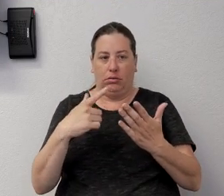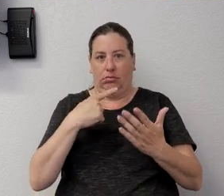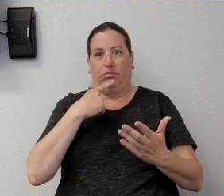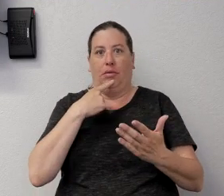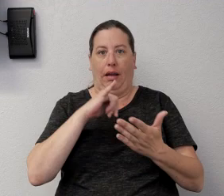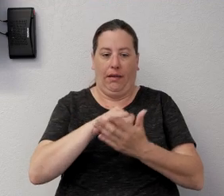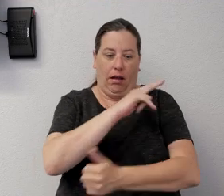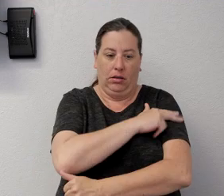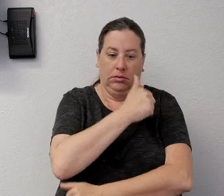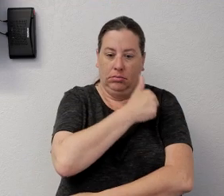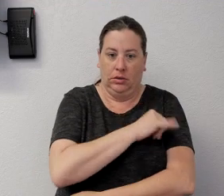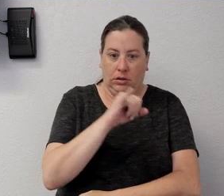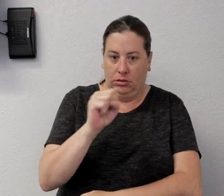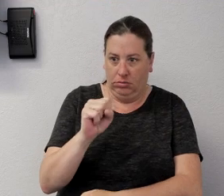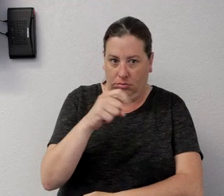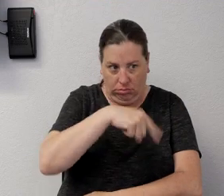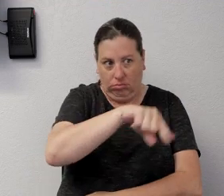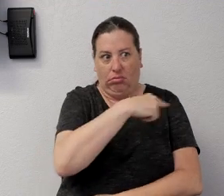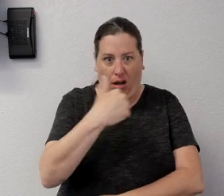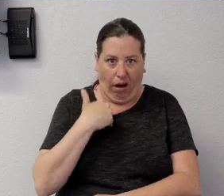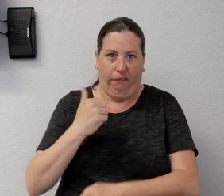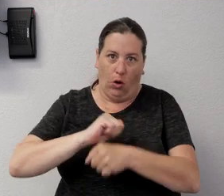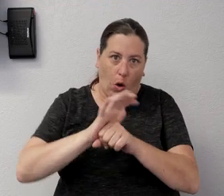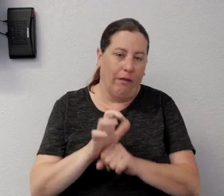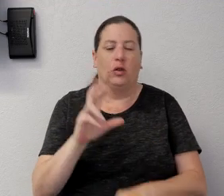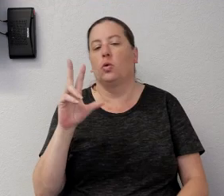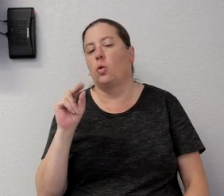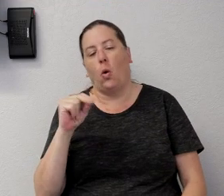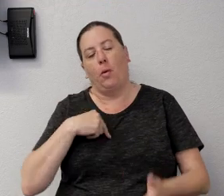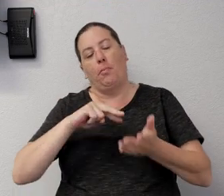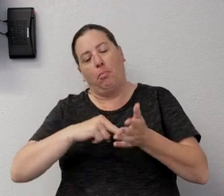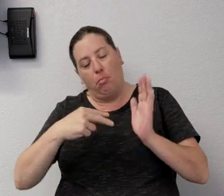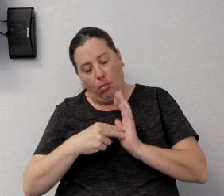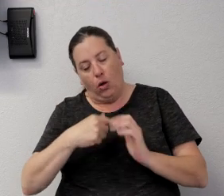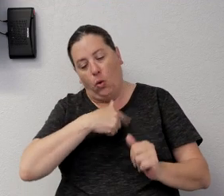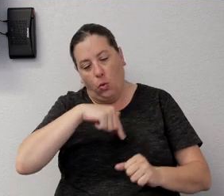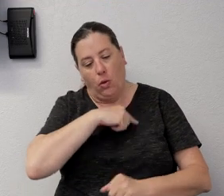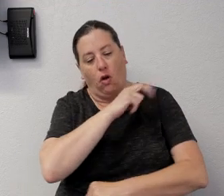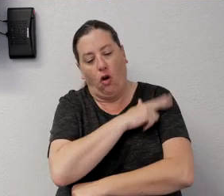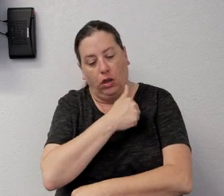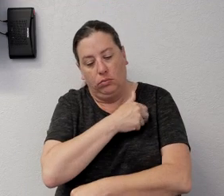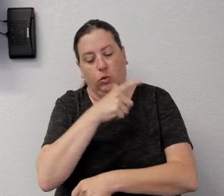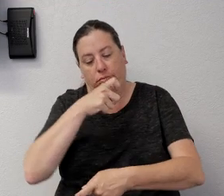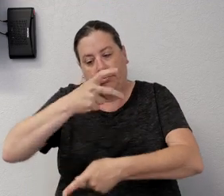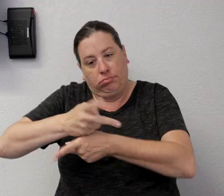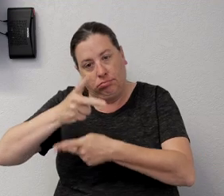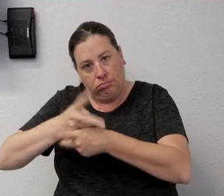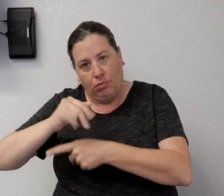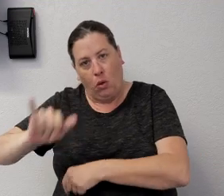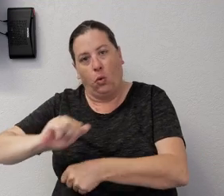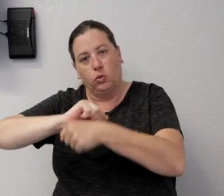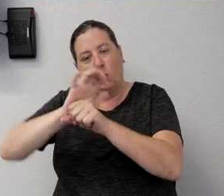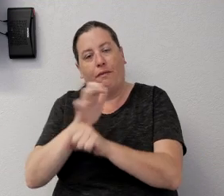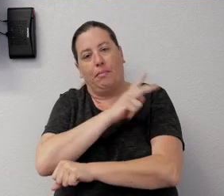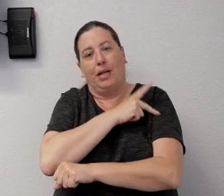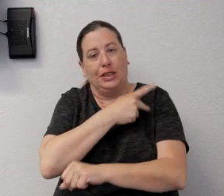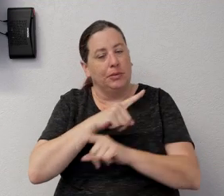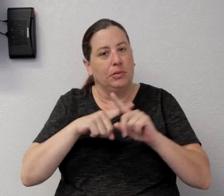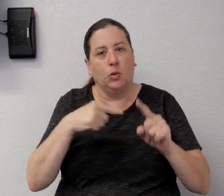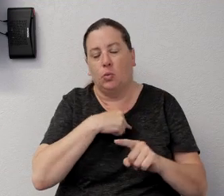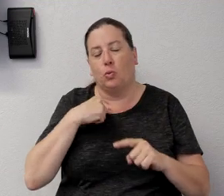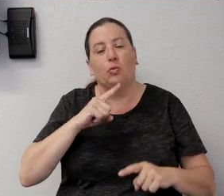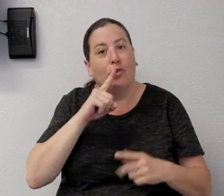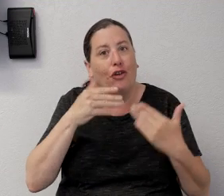with COVID. It's just we're the hospital that's taking care of the COVID patients. But we're really good at it at this point now. mean, we've created